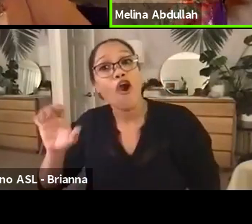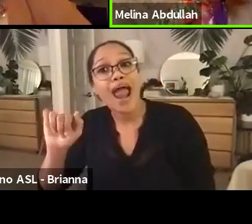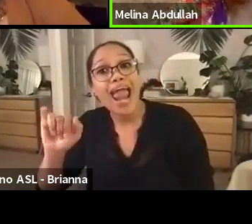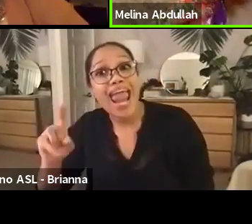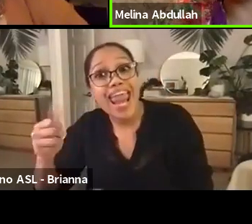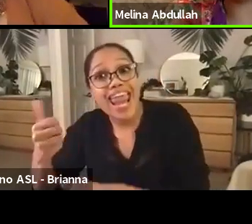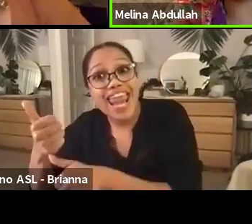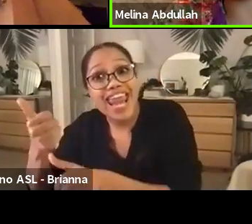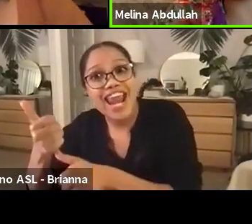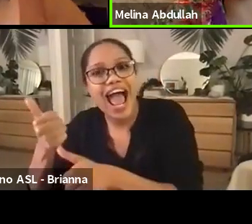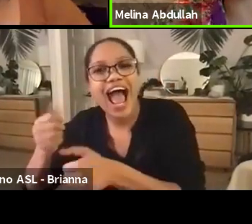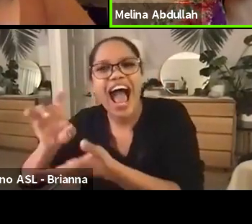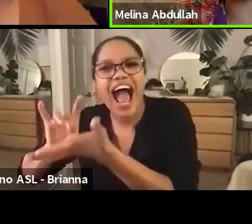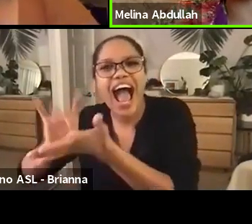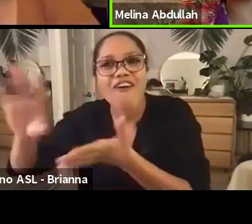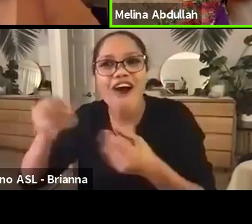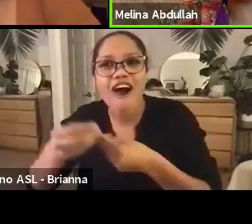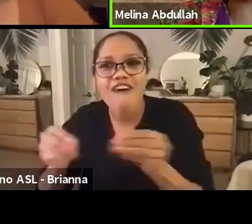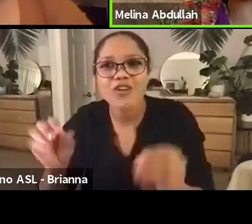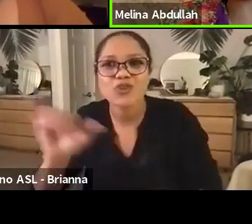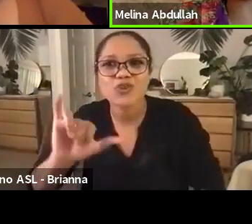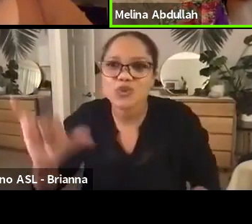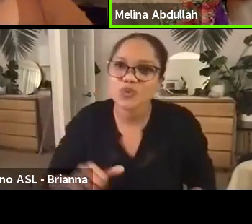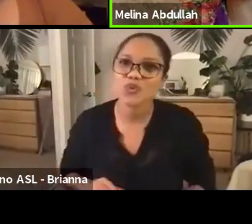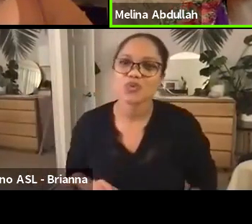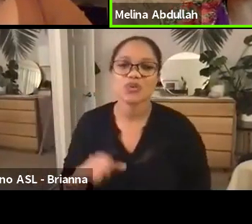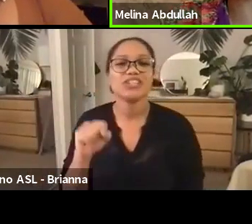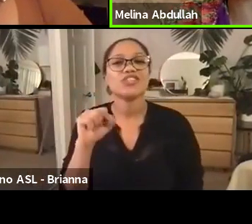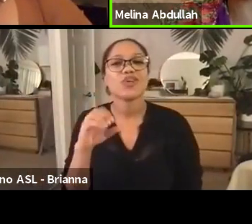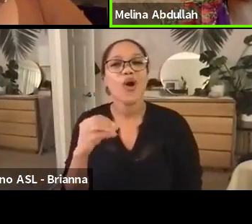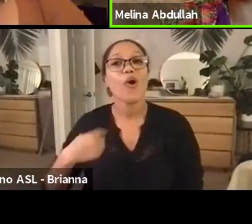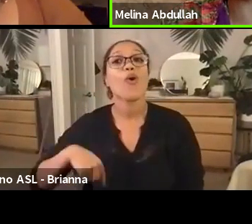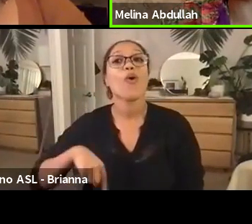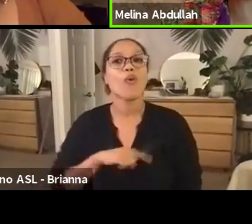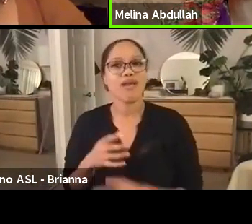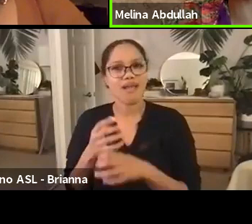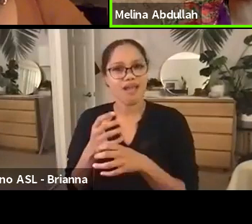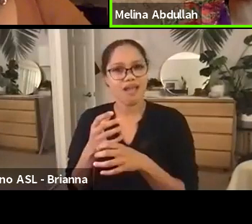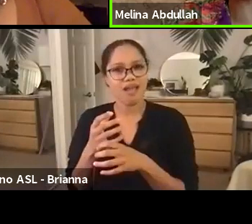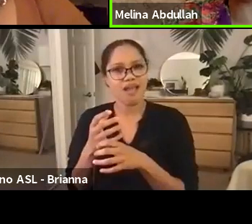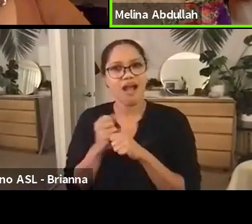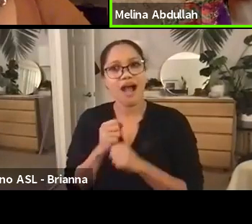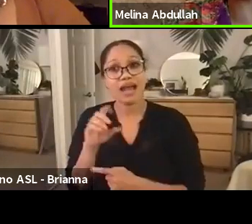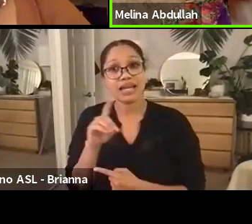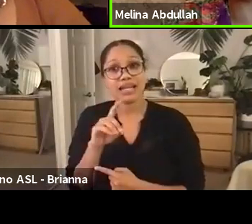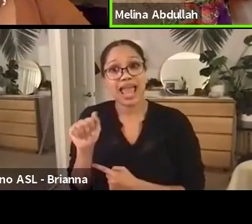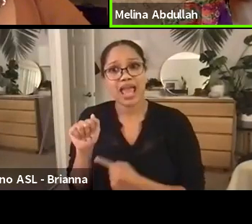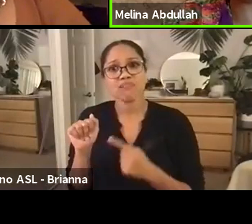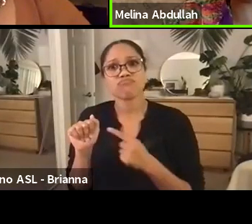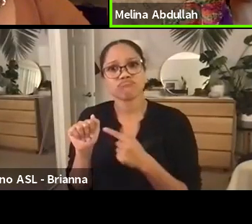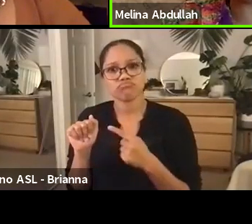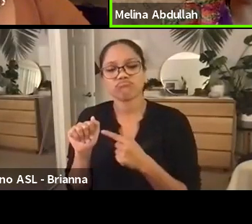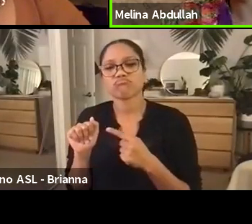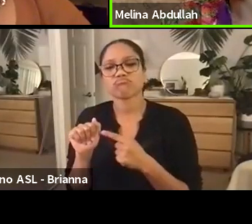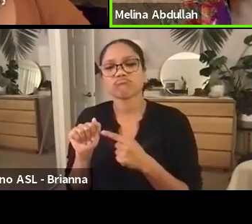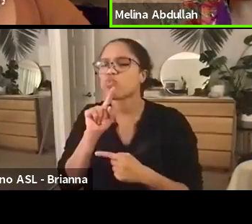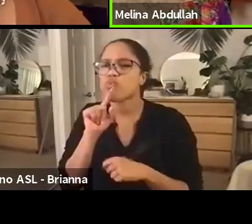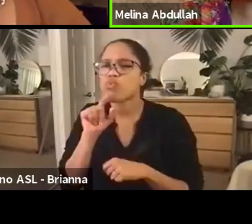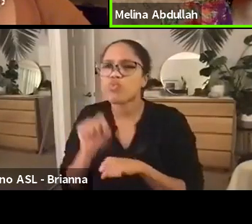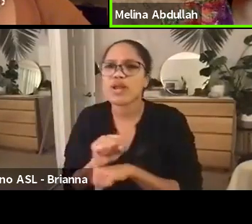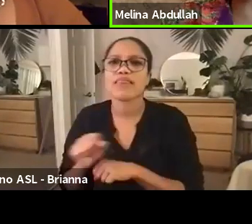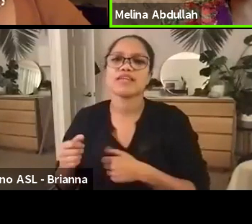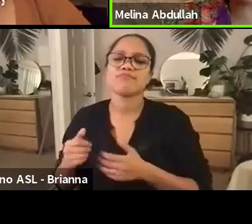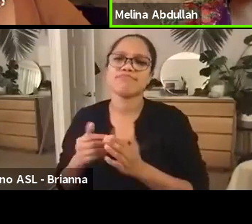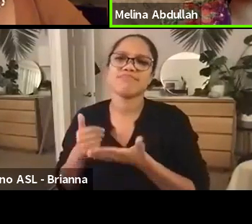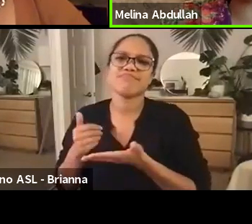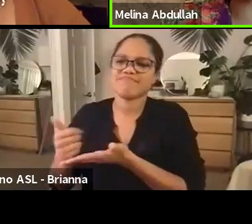right? And we were able to get a district attorney who is really carrying our agenda. The